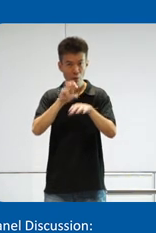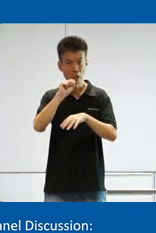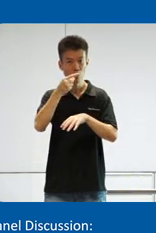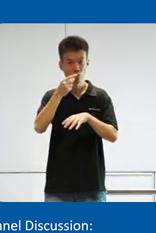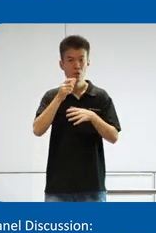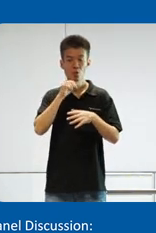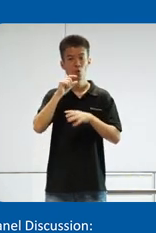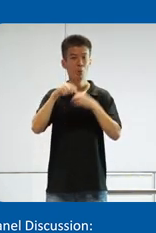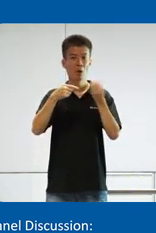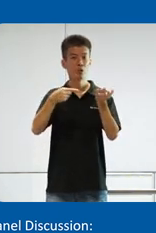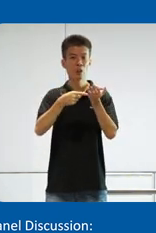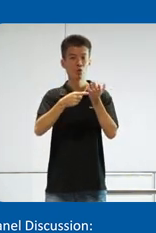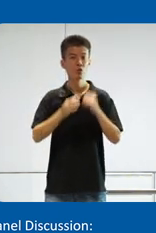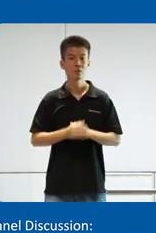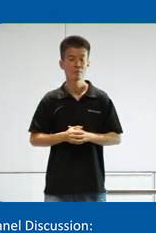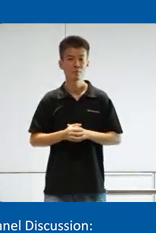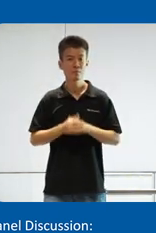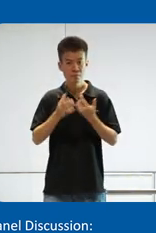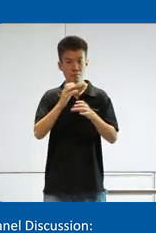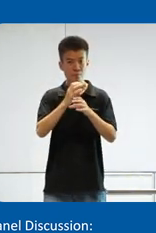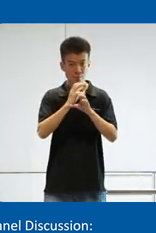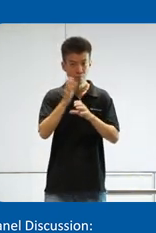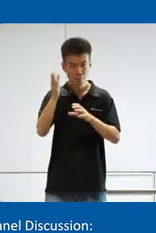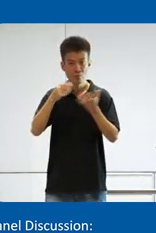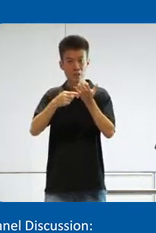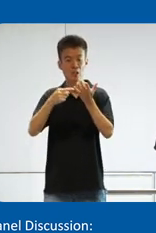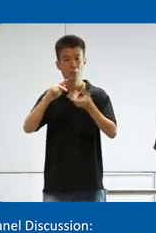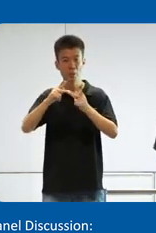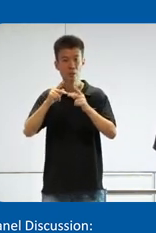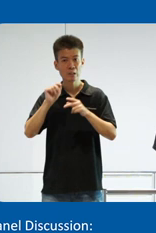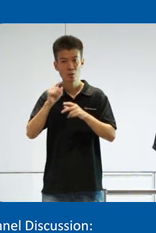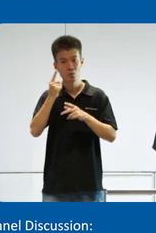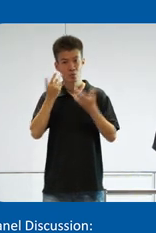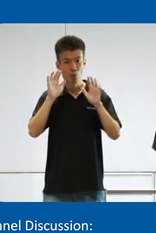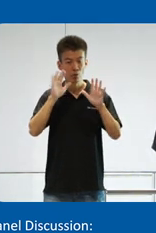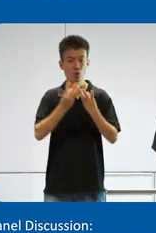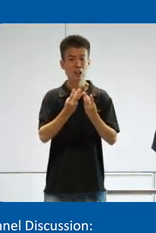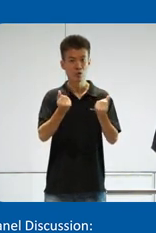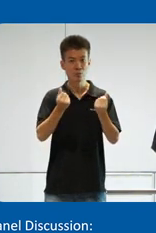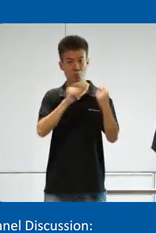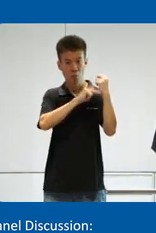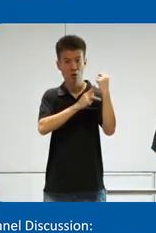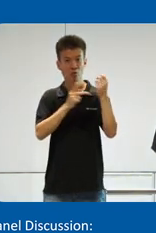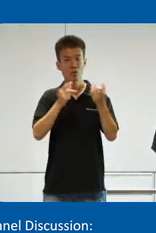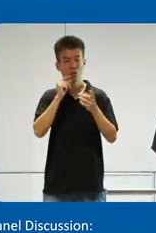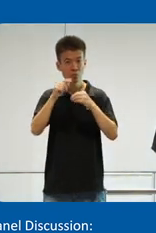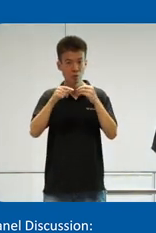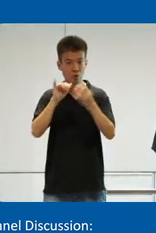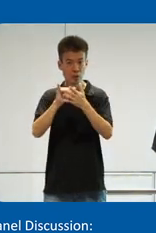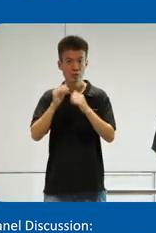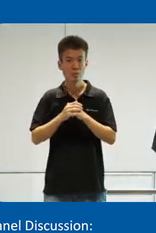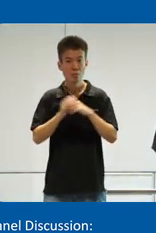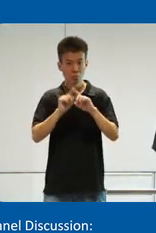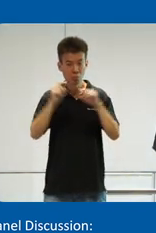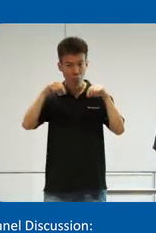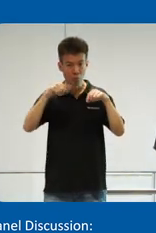it's not about technology, you know? Credit to our tech partners. It's a wonderful solution, powerful. I'll talk a little bit more about it. But